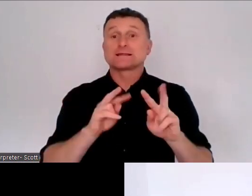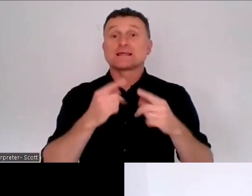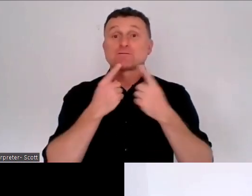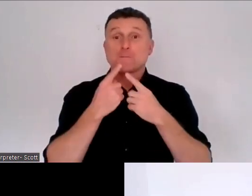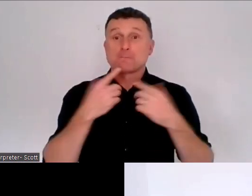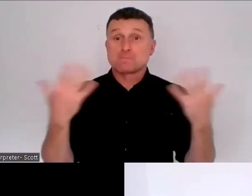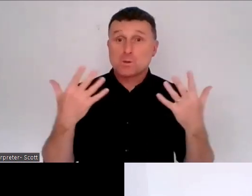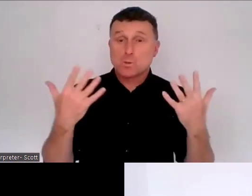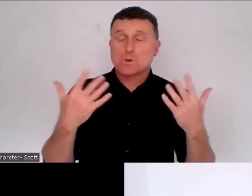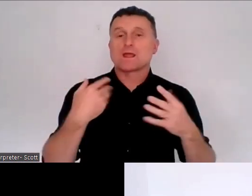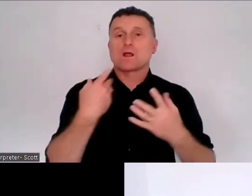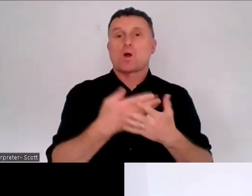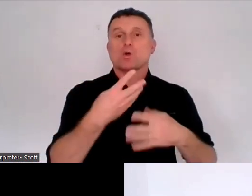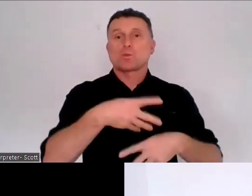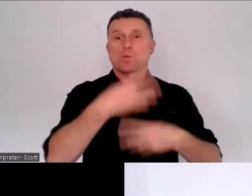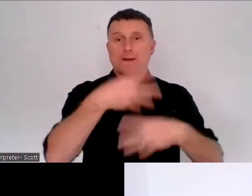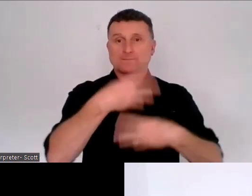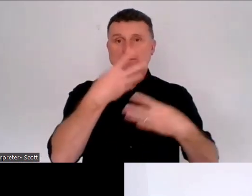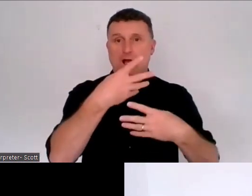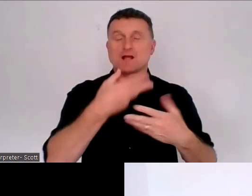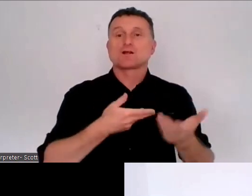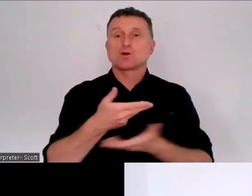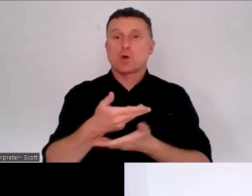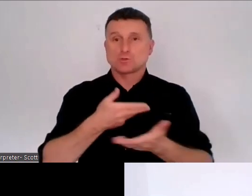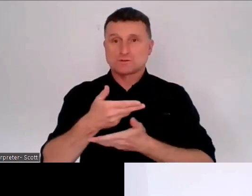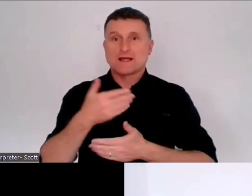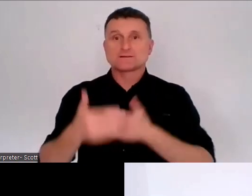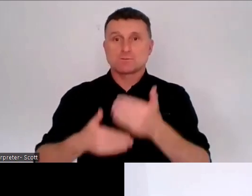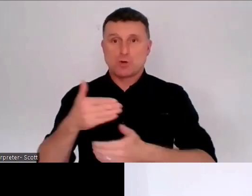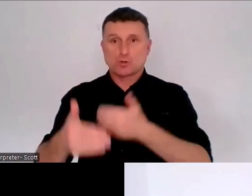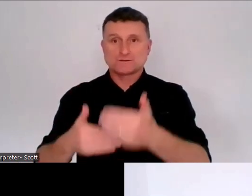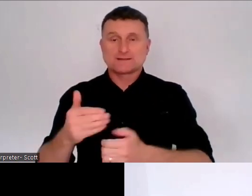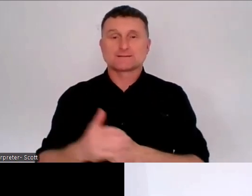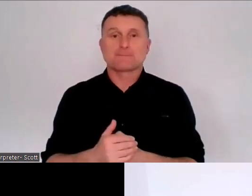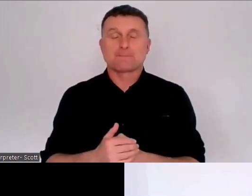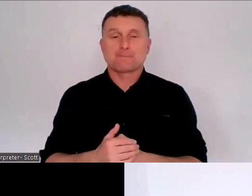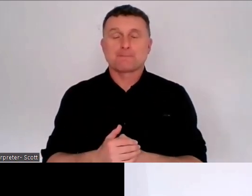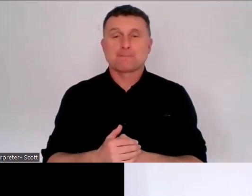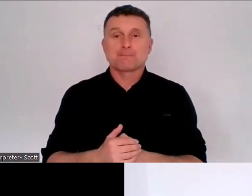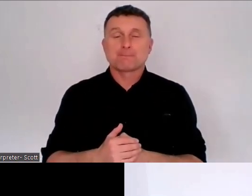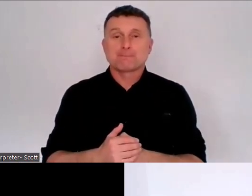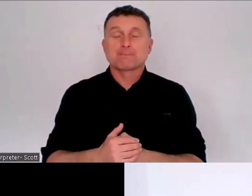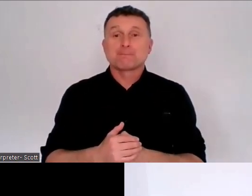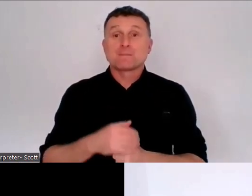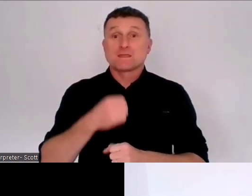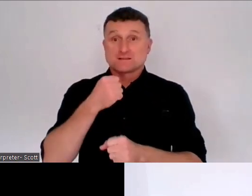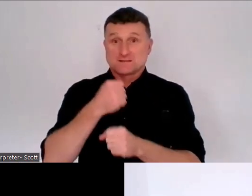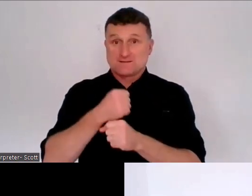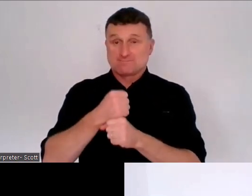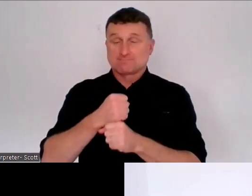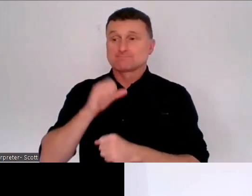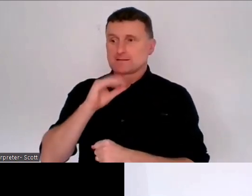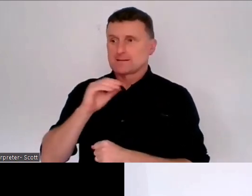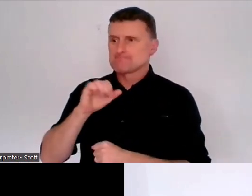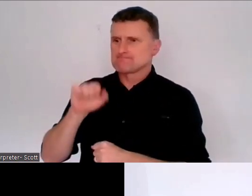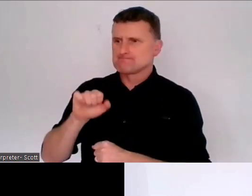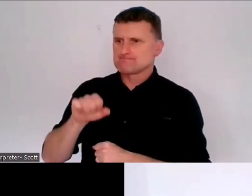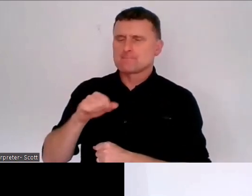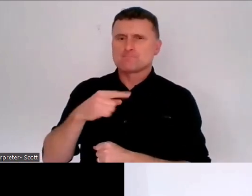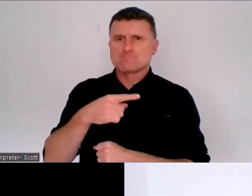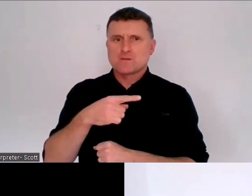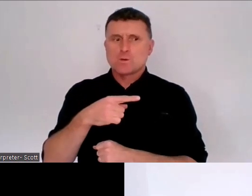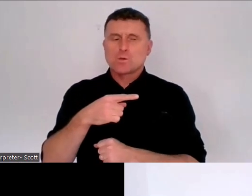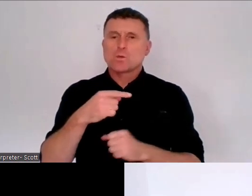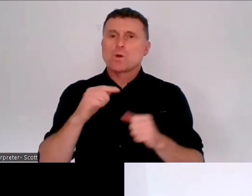just kicked off. So a bit about that consultation process, as Megan mentioned, we've published our